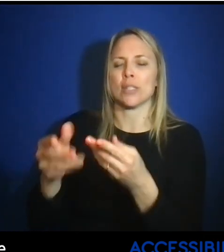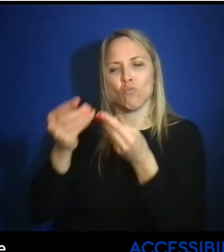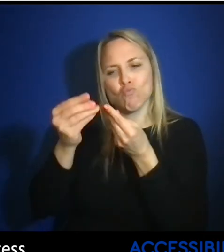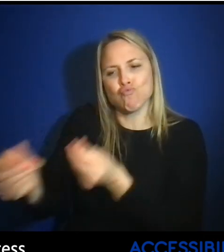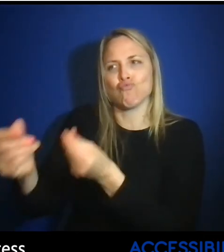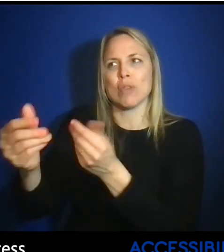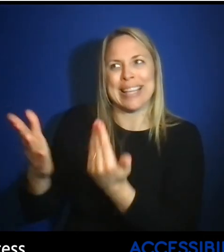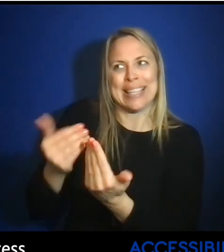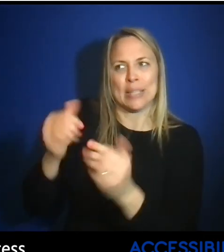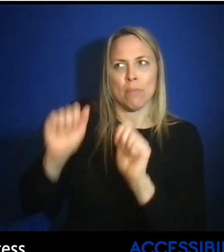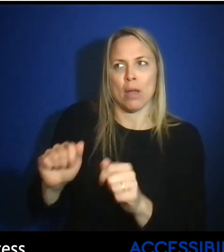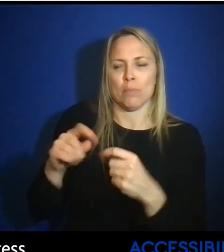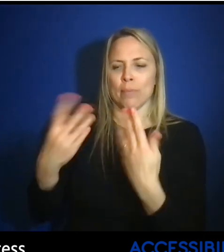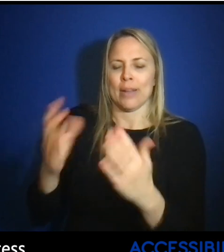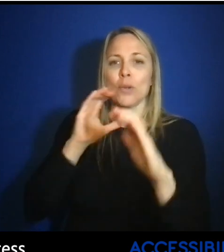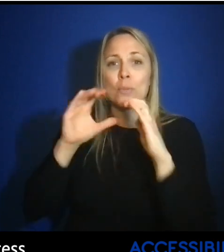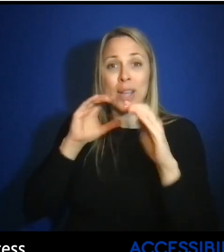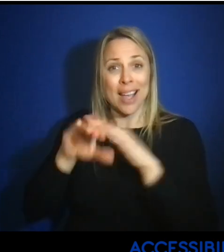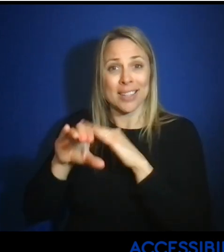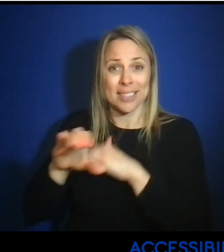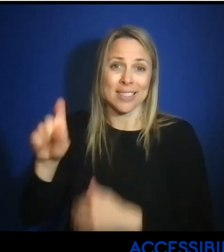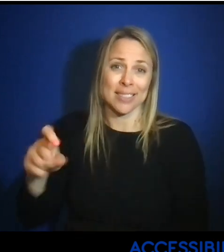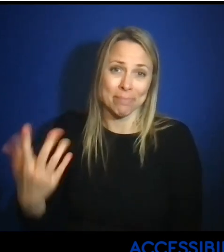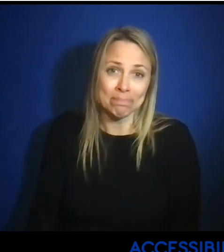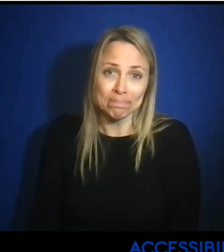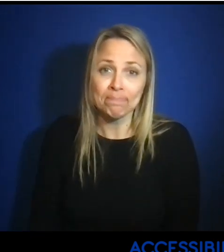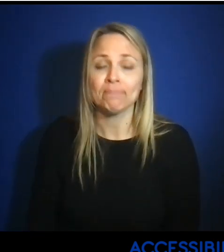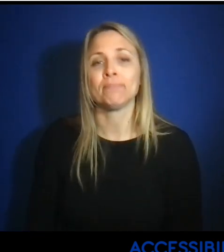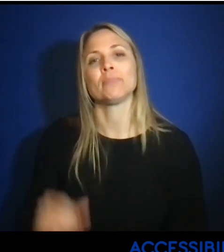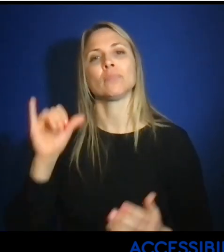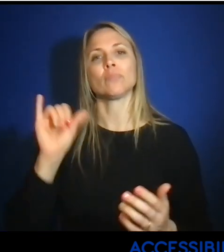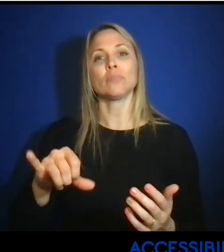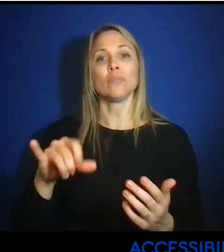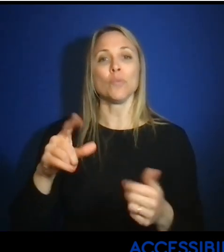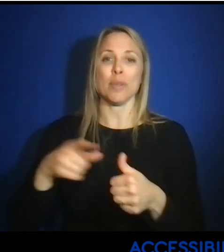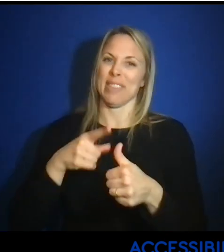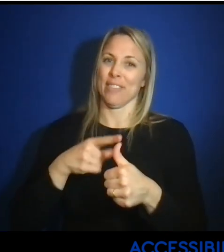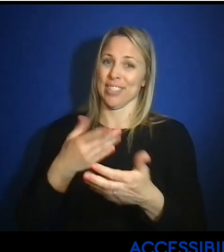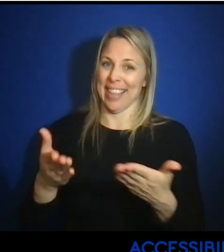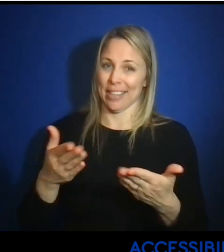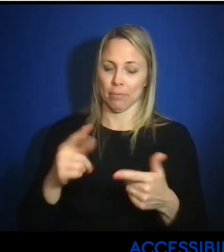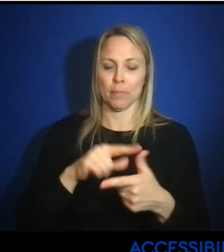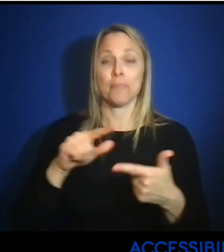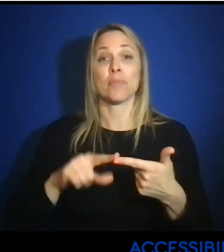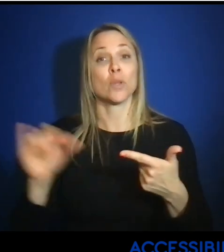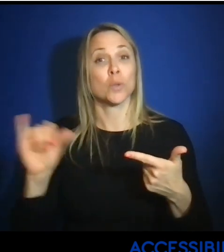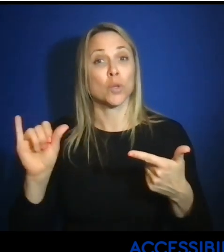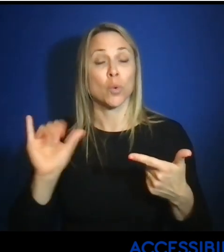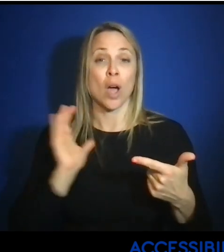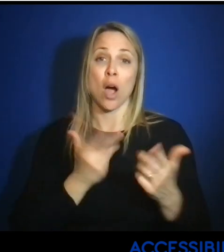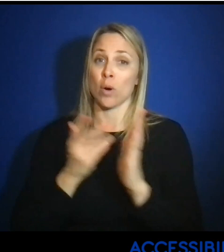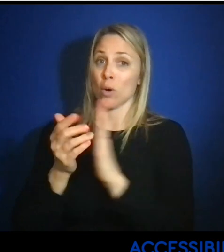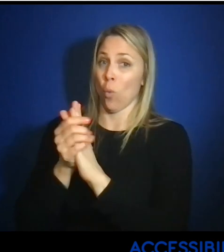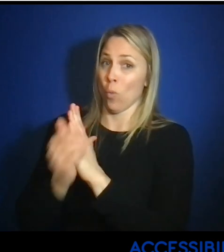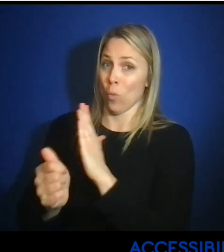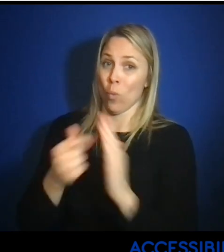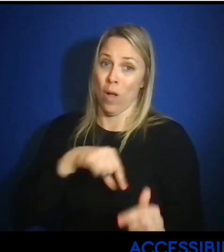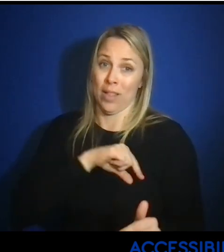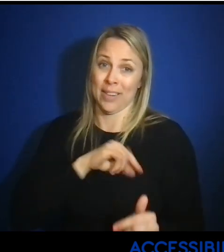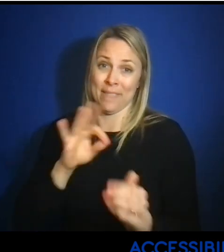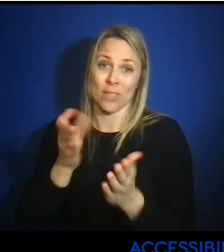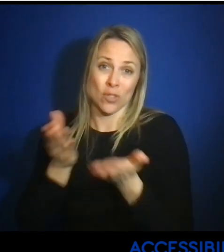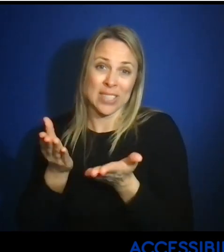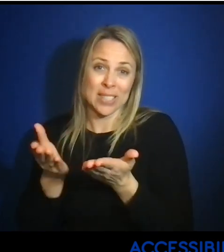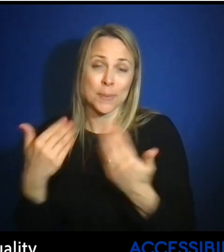as possible to provide that communication access that you need. So that would be the first thing. I also think quality of